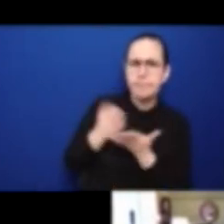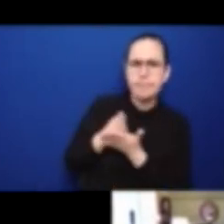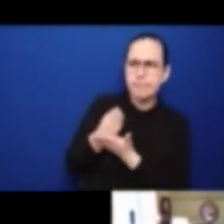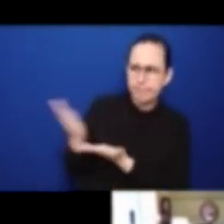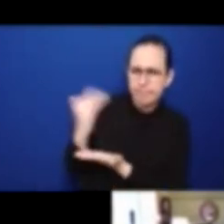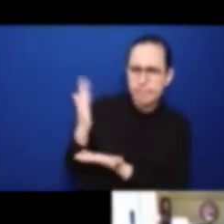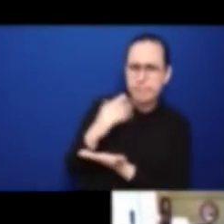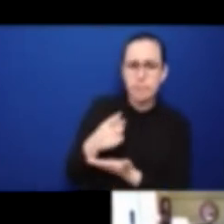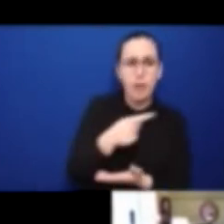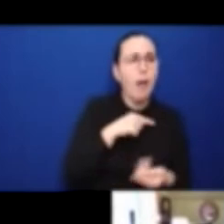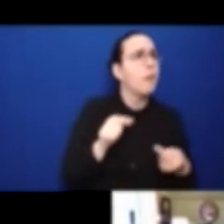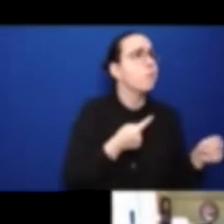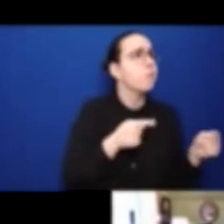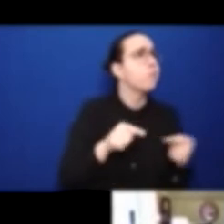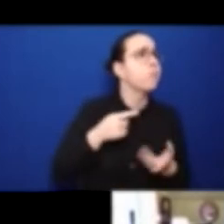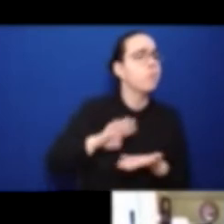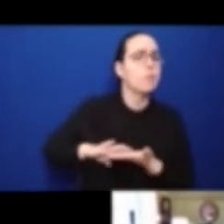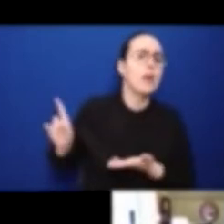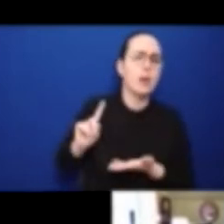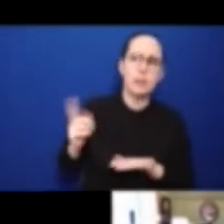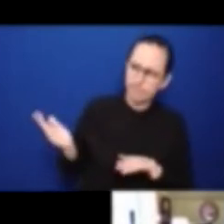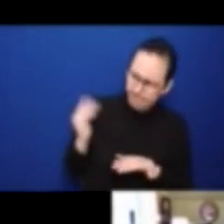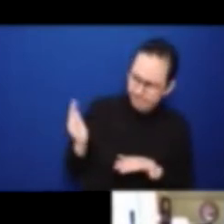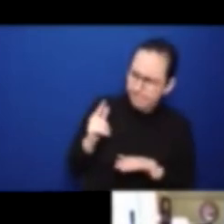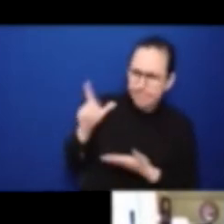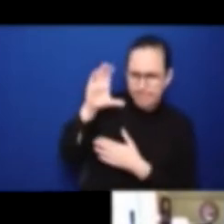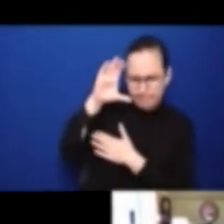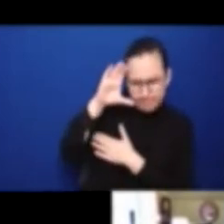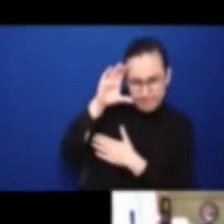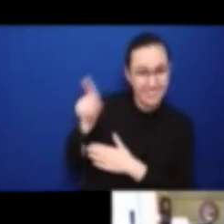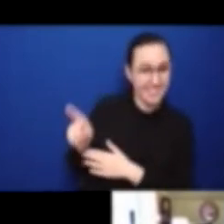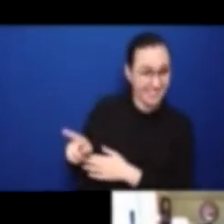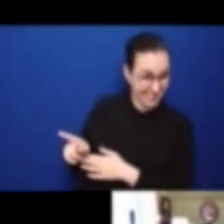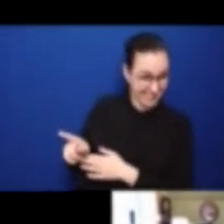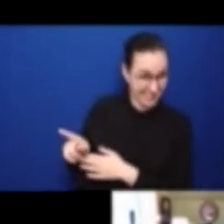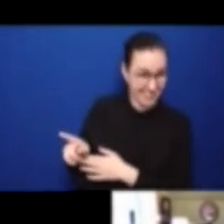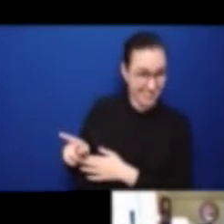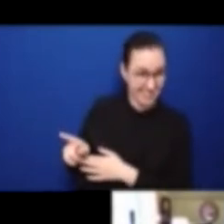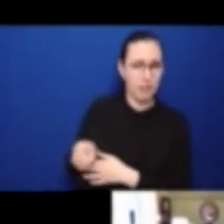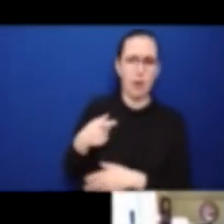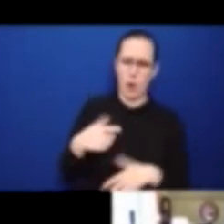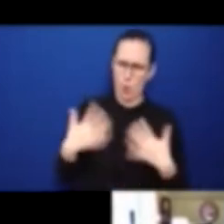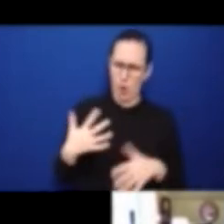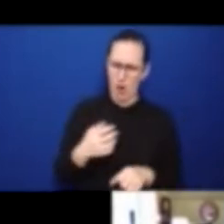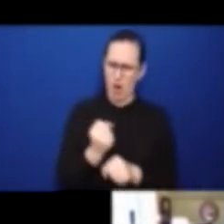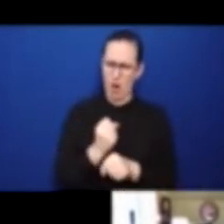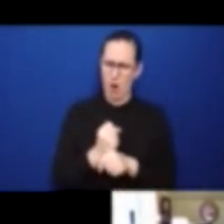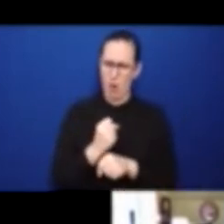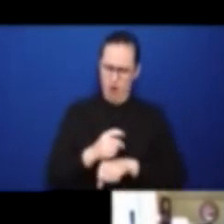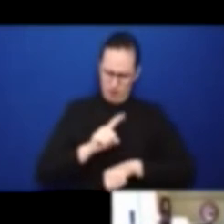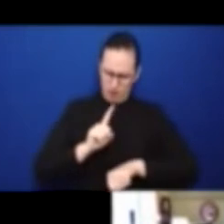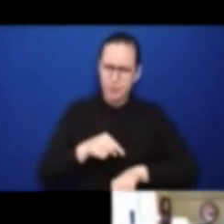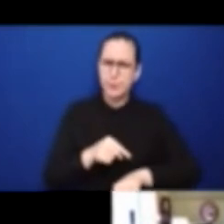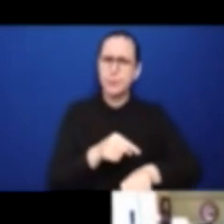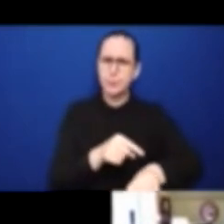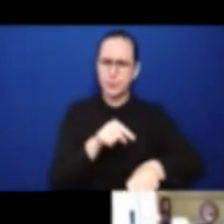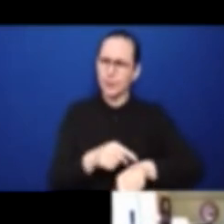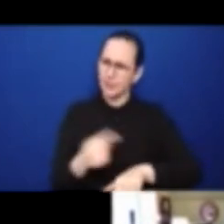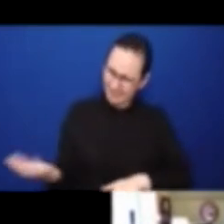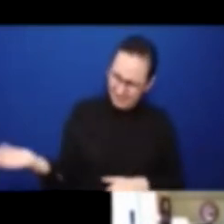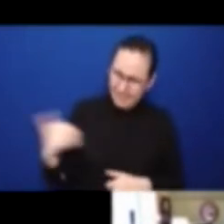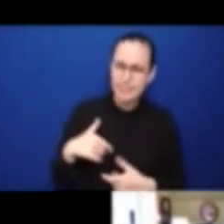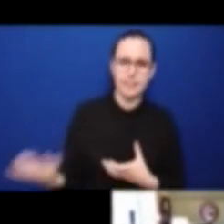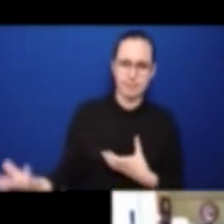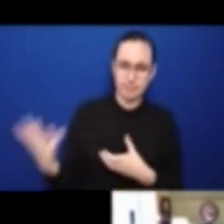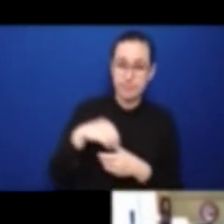process, it was a real effort to ensure that the rights of survivors